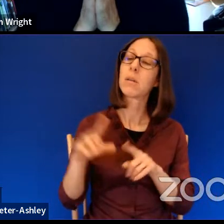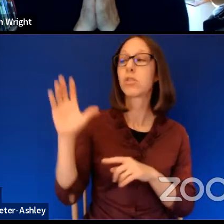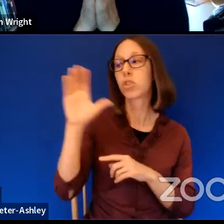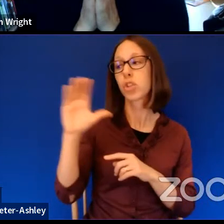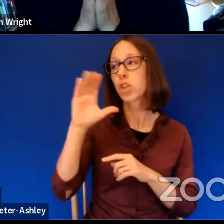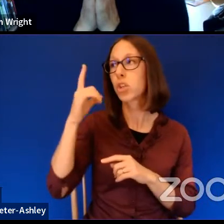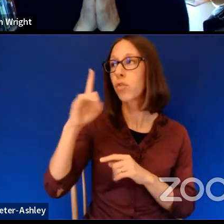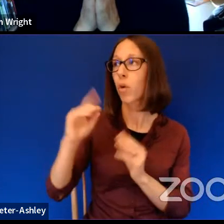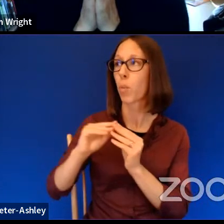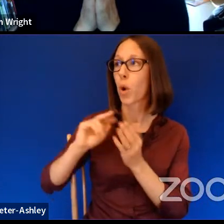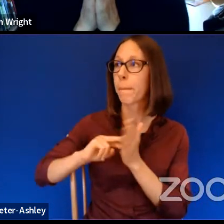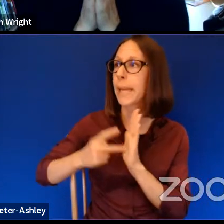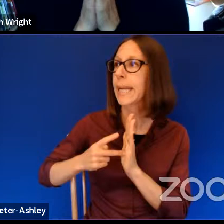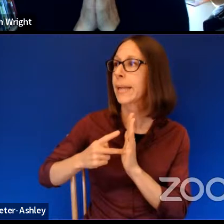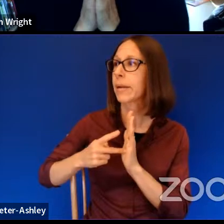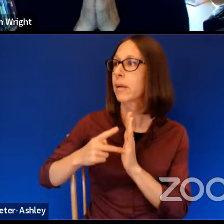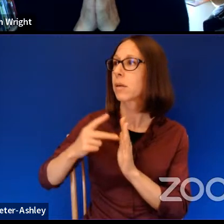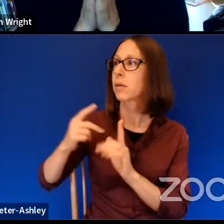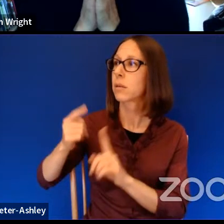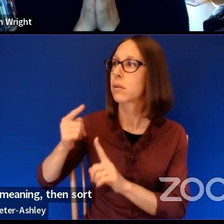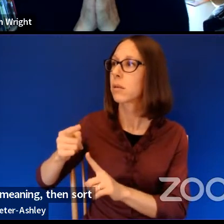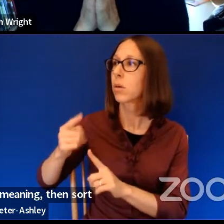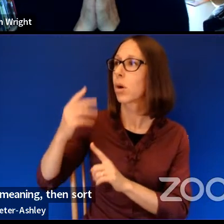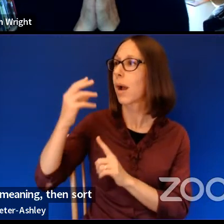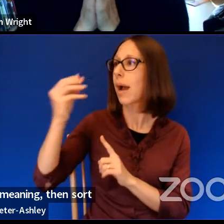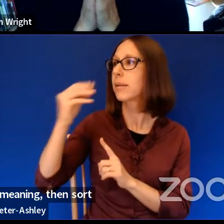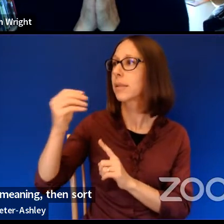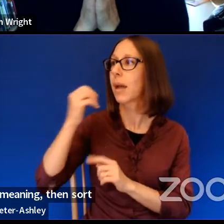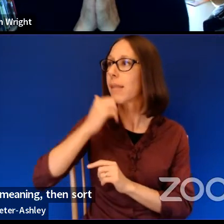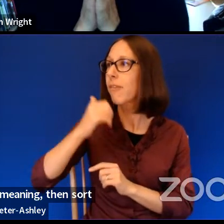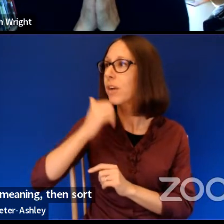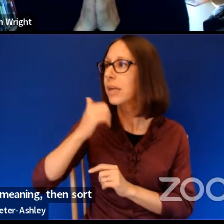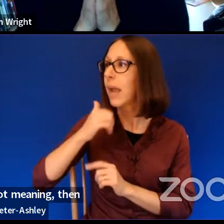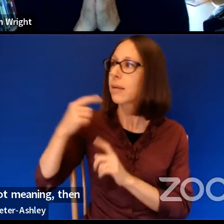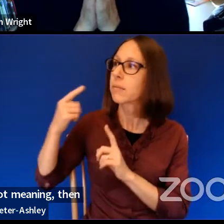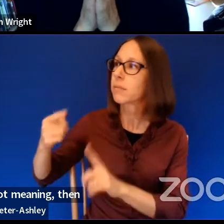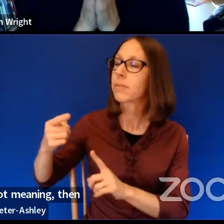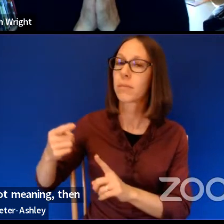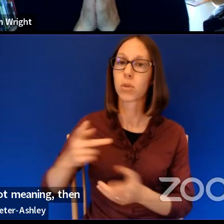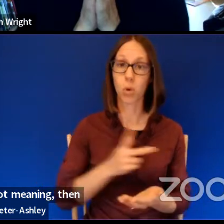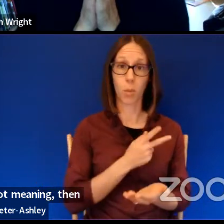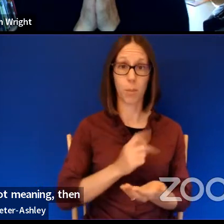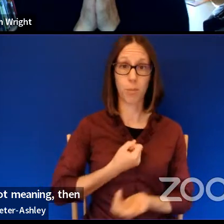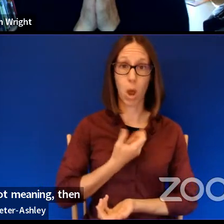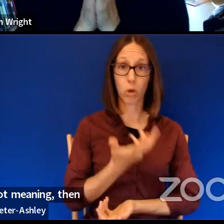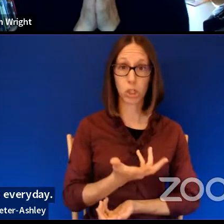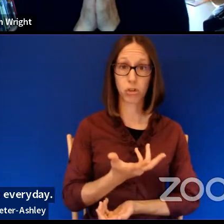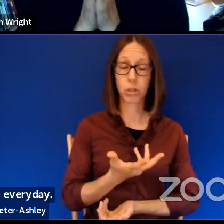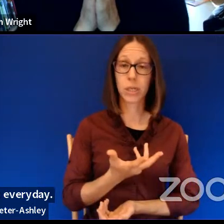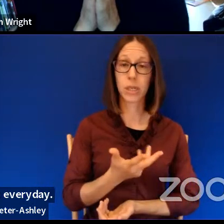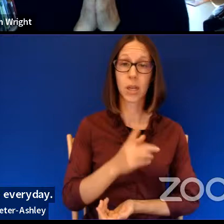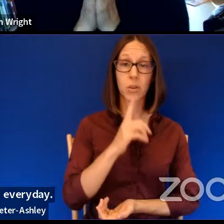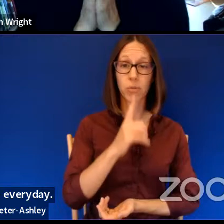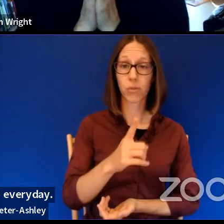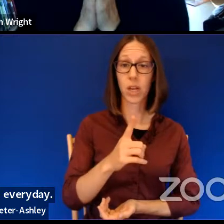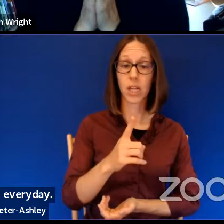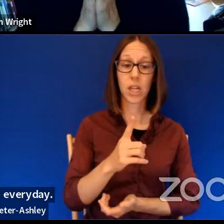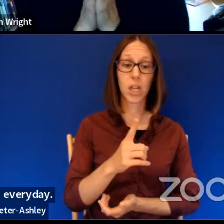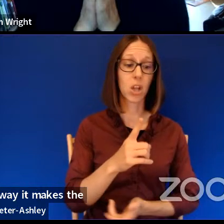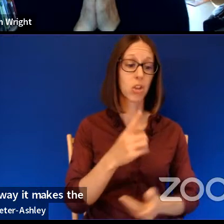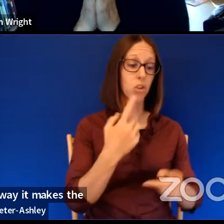meaning then sort of, uh, something beyond the everyday. And what I love about poetry is the way it makes the extraordinary ordinary